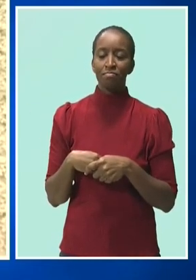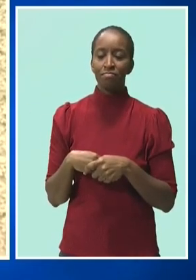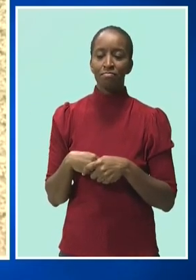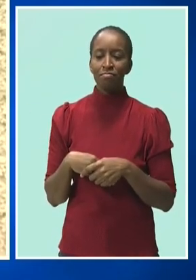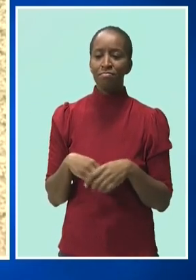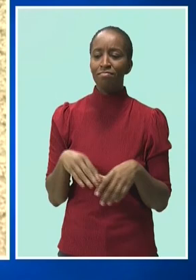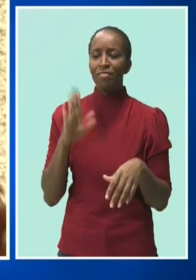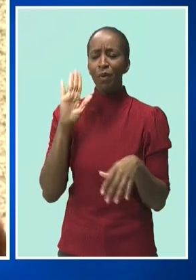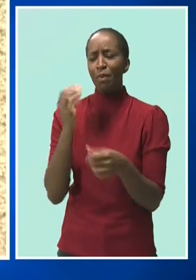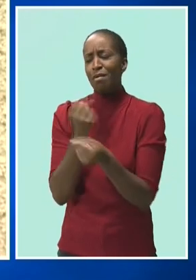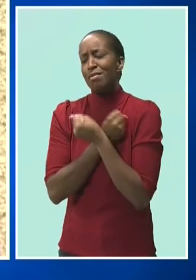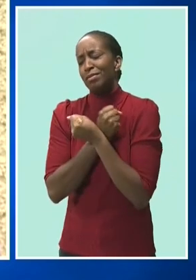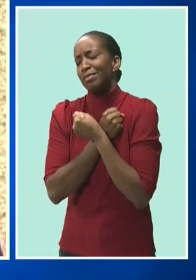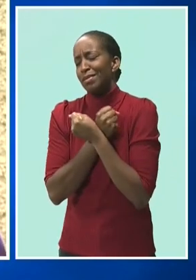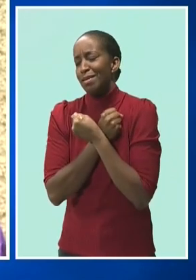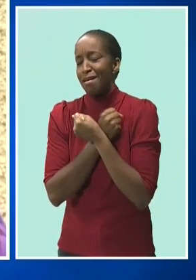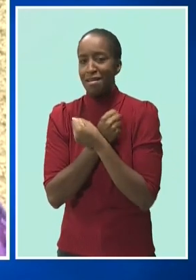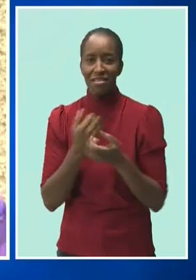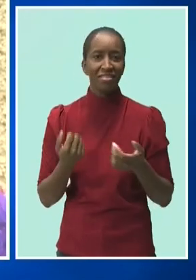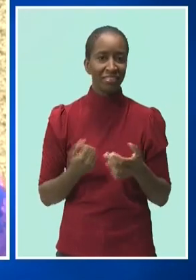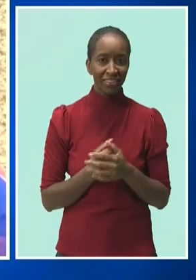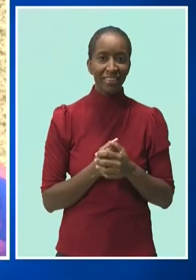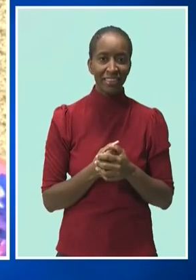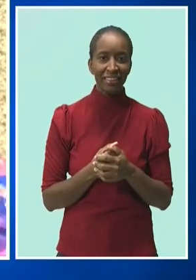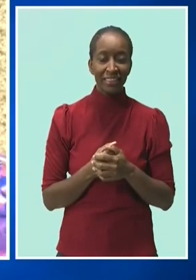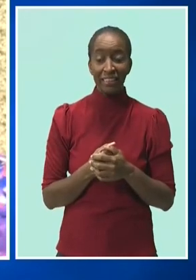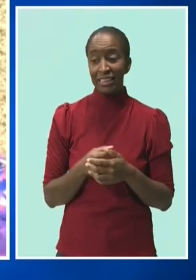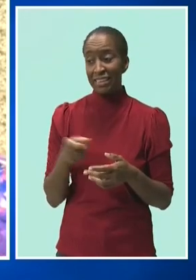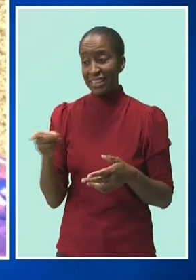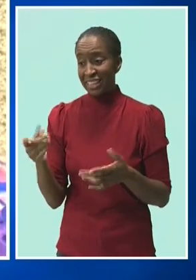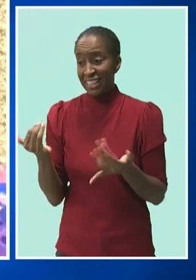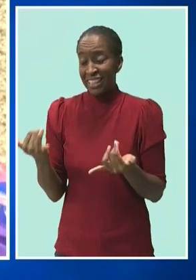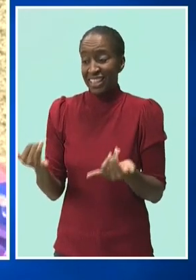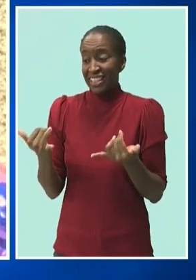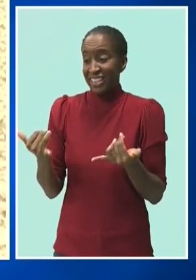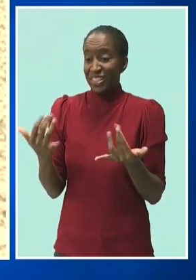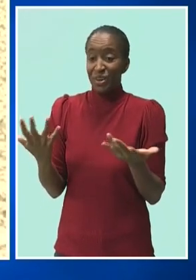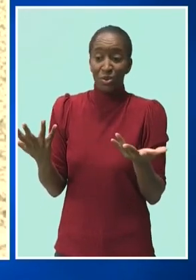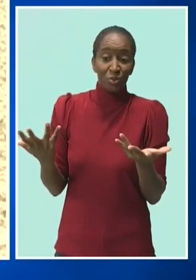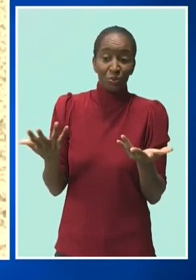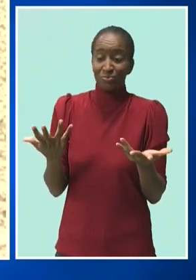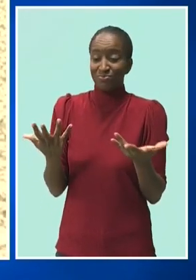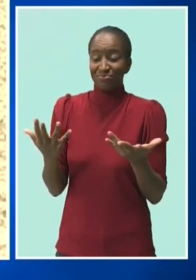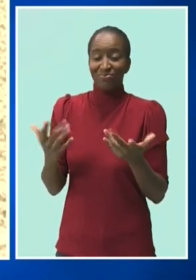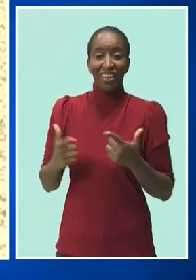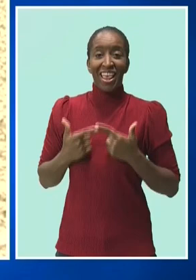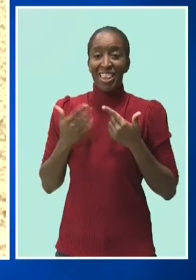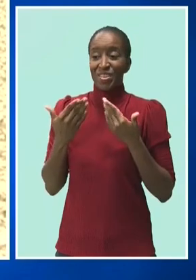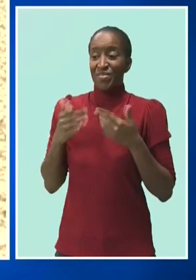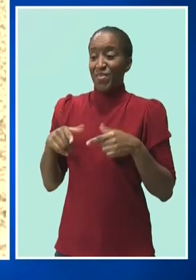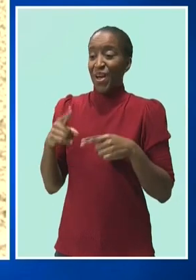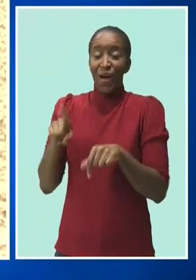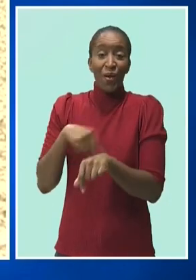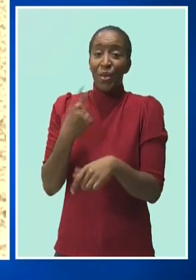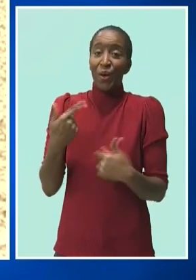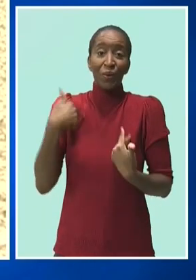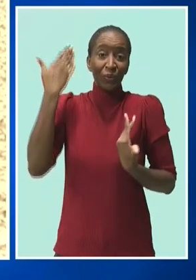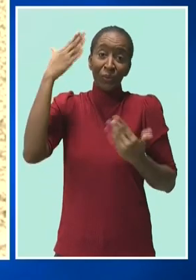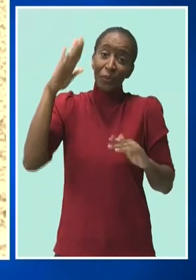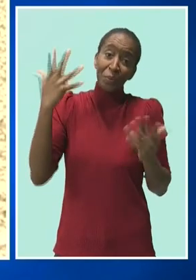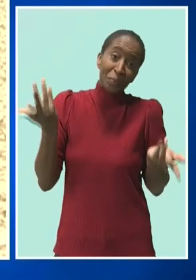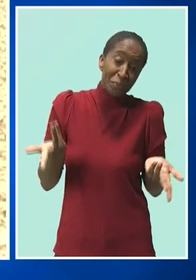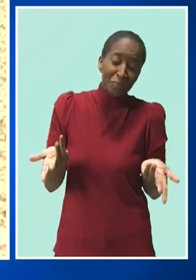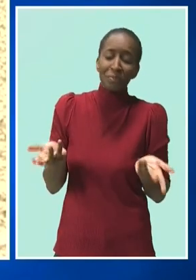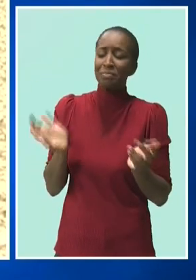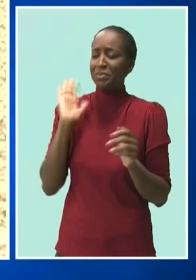going to treat him right. We're just going to do the best for the little life that he has left out here with us. Well, I'm looking forward for the next